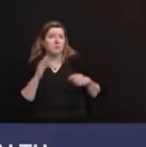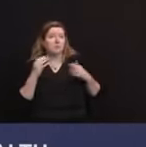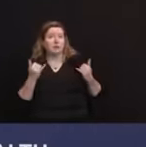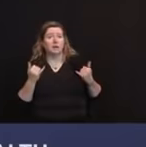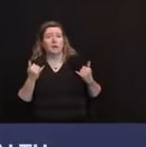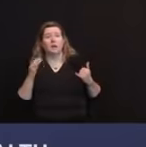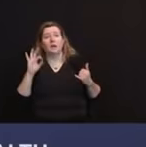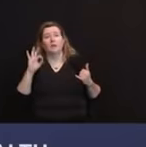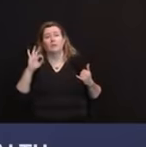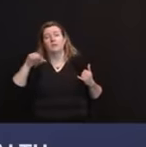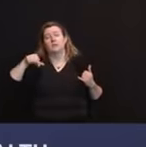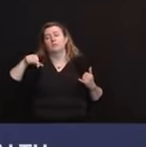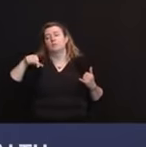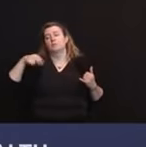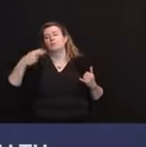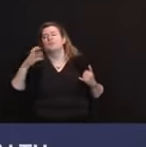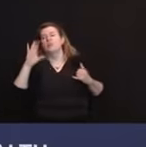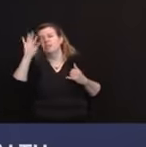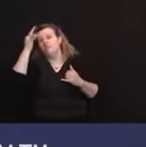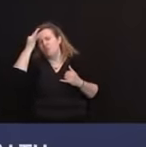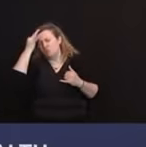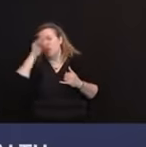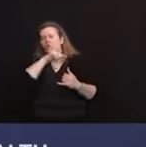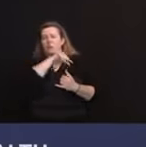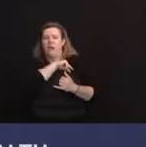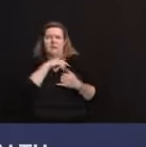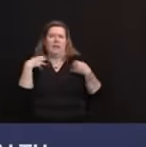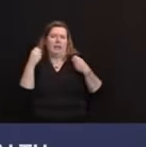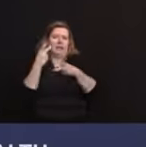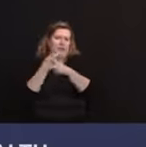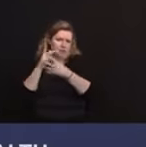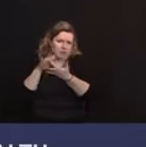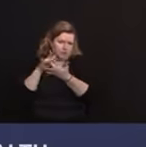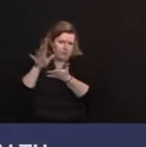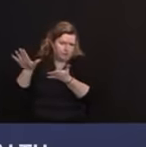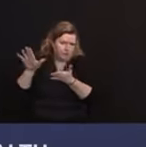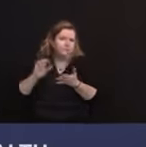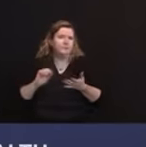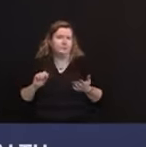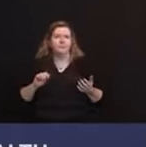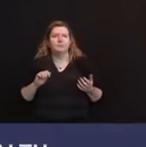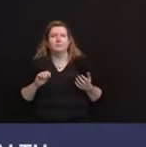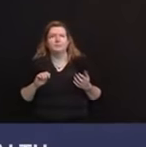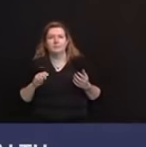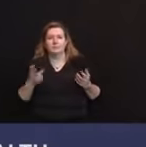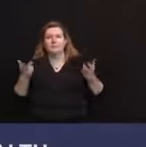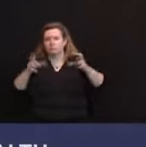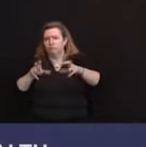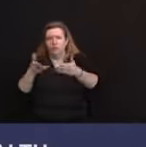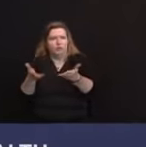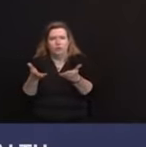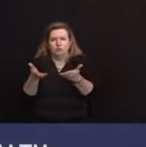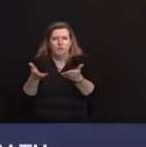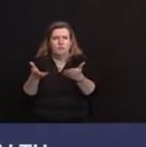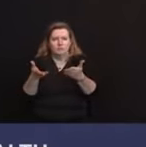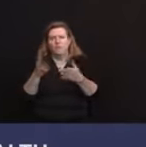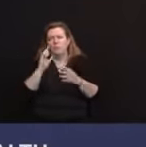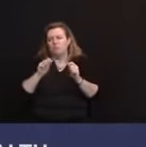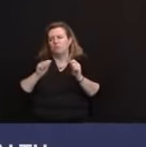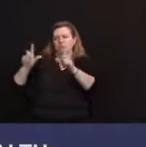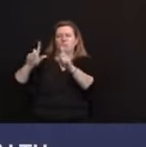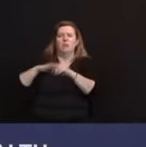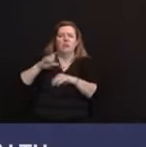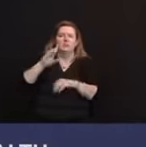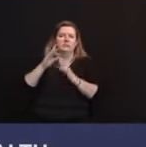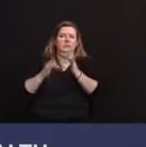feeding data in and this is going to be a little bit of a lead lag, but that will be on the dashboard eventually. got anything, sir? Okay. Brent, again, Merry